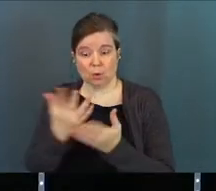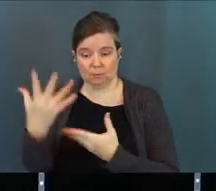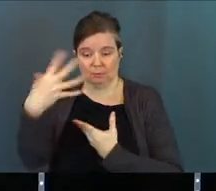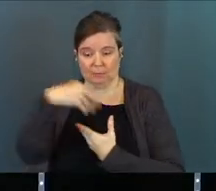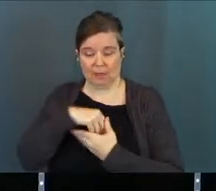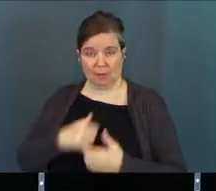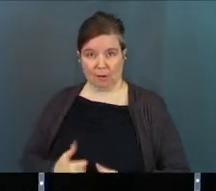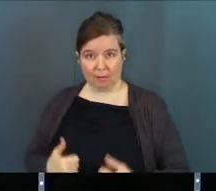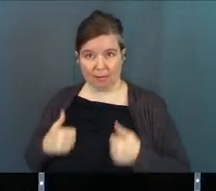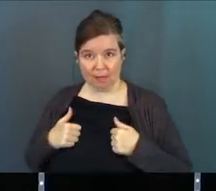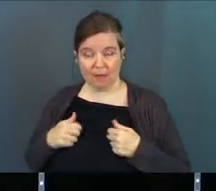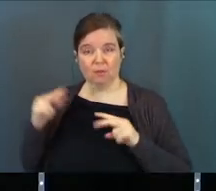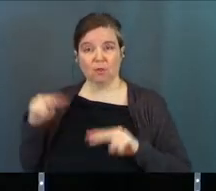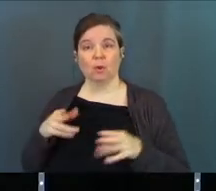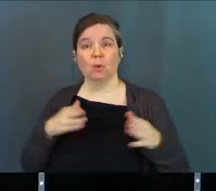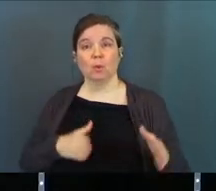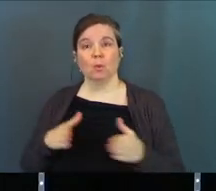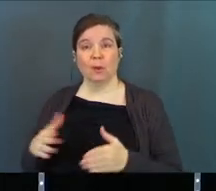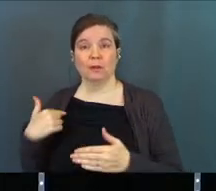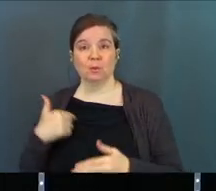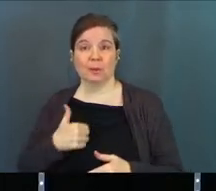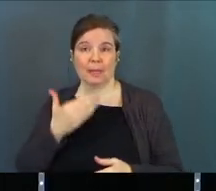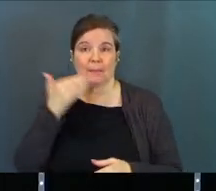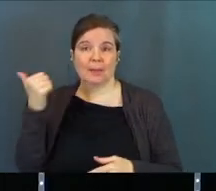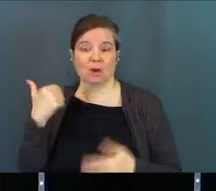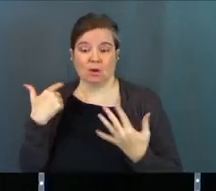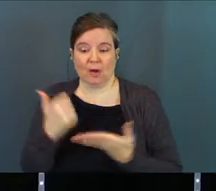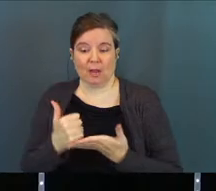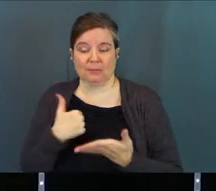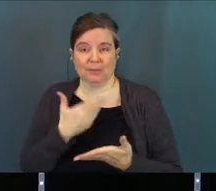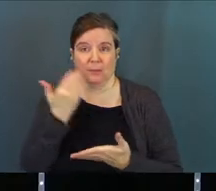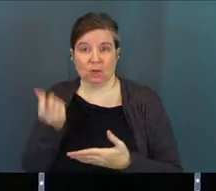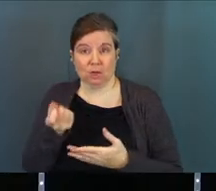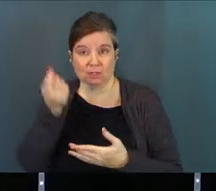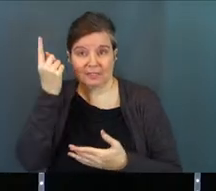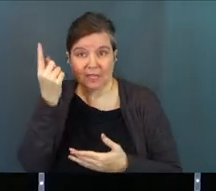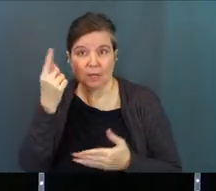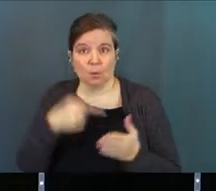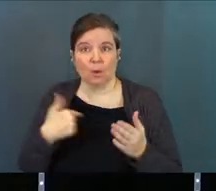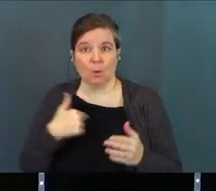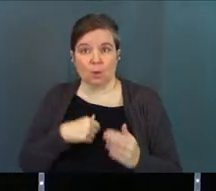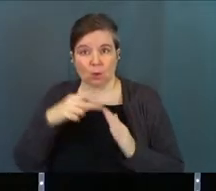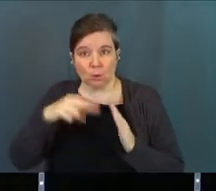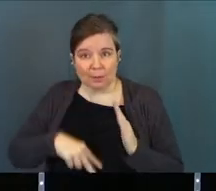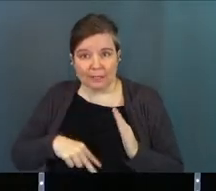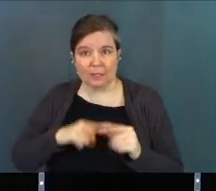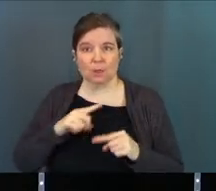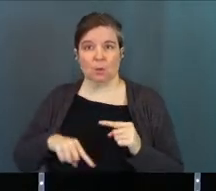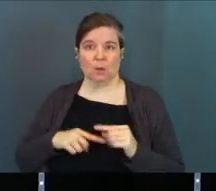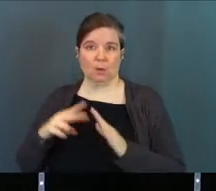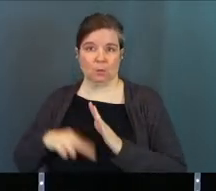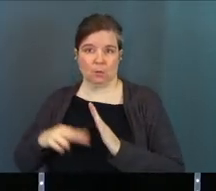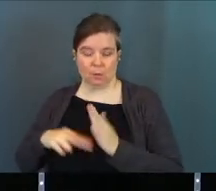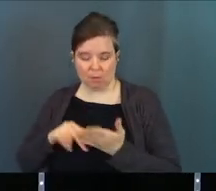our lives, looking at ways that we can better help ourselves to better understand what we're reading when we read God's Word and